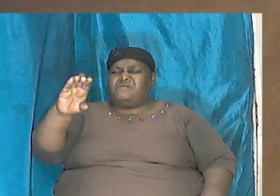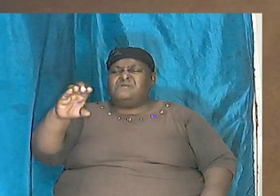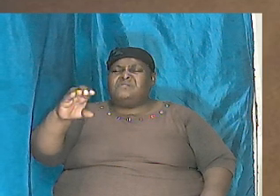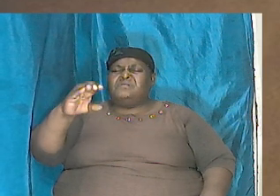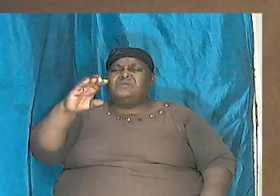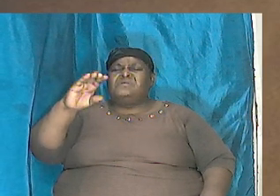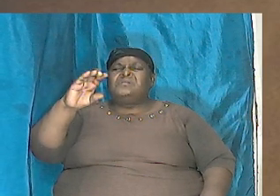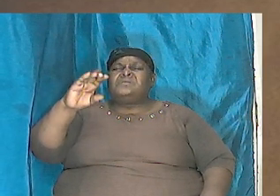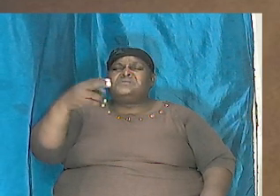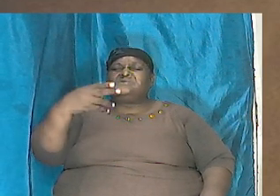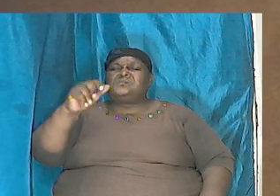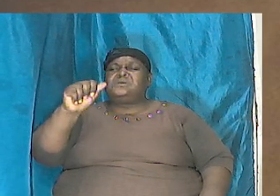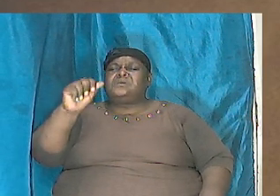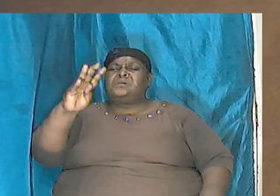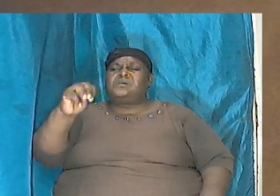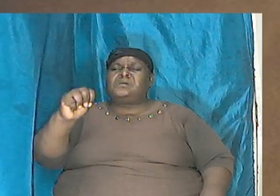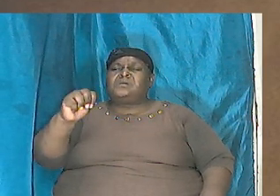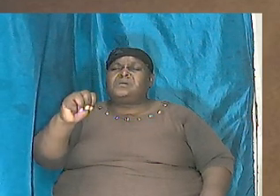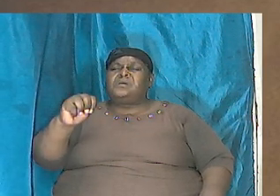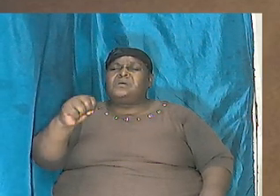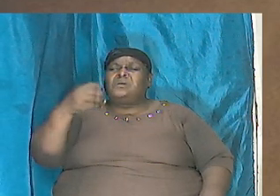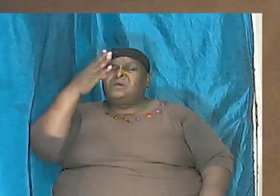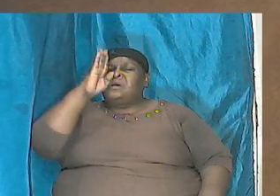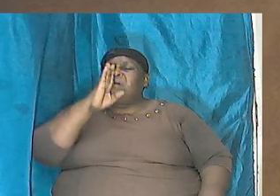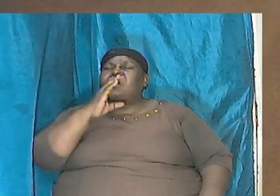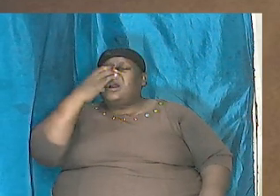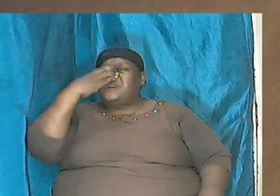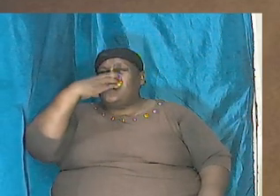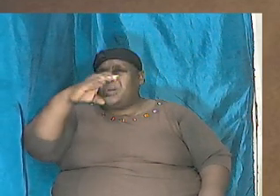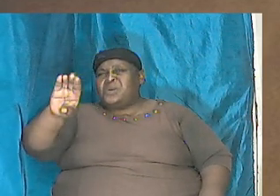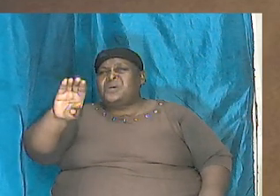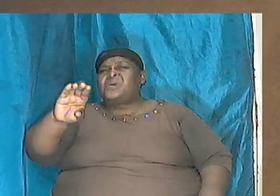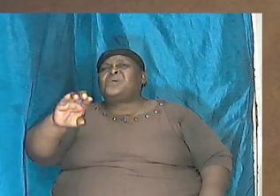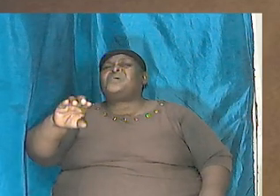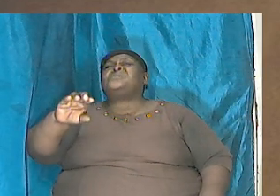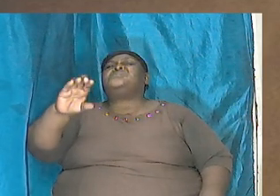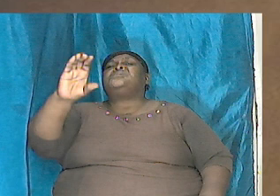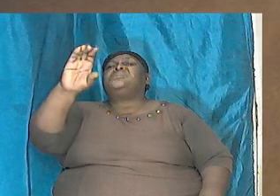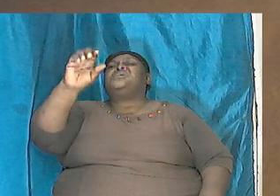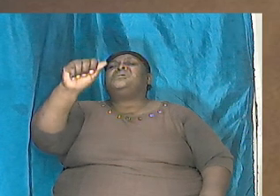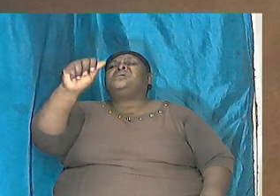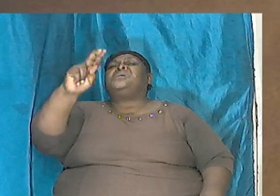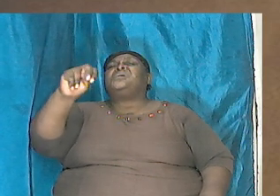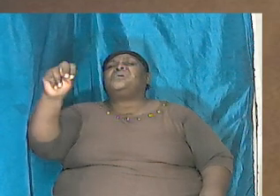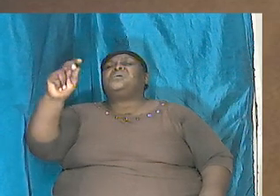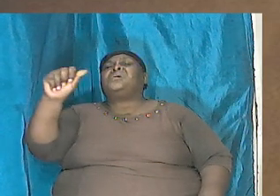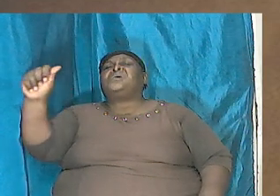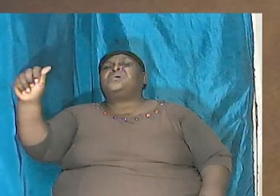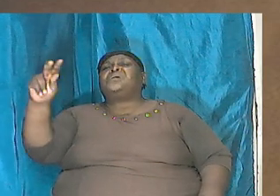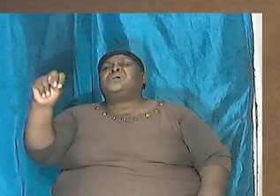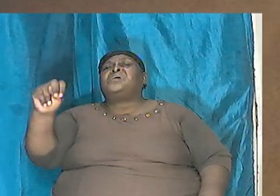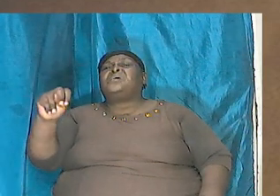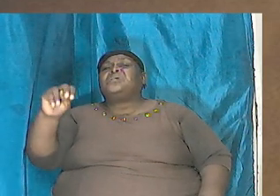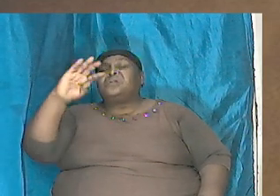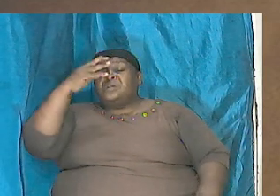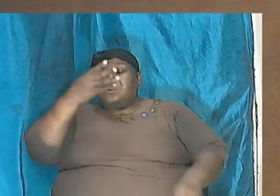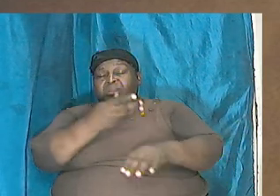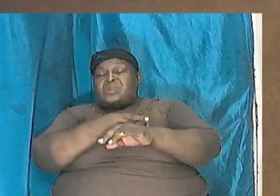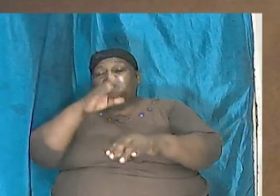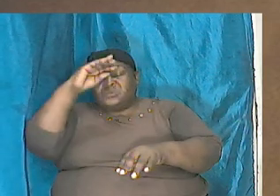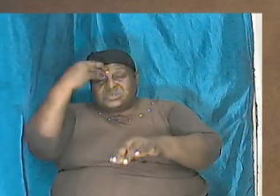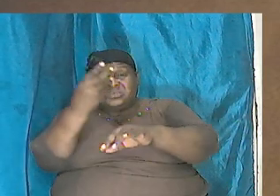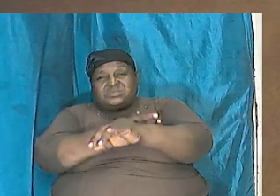he cursed Canaan but who was Canaan Canaan was the son